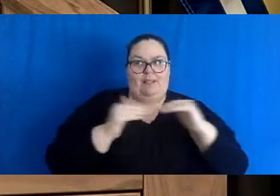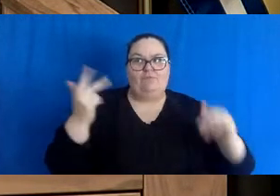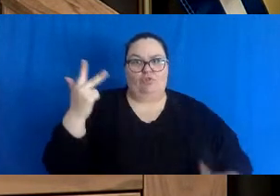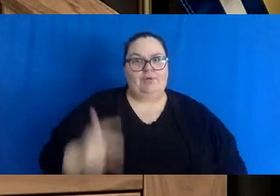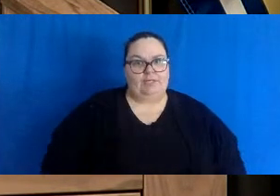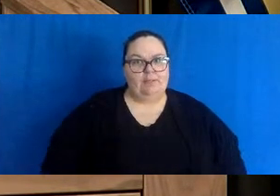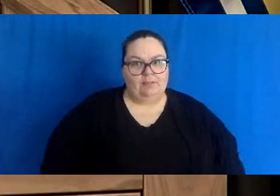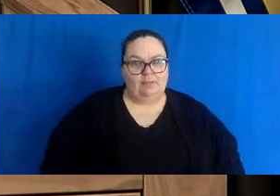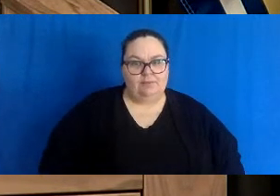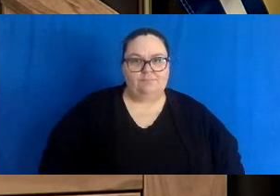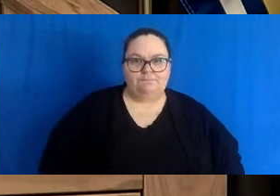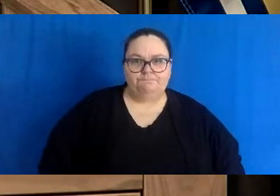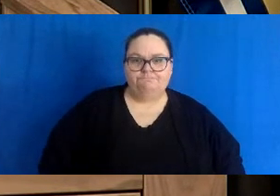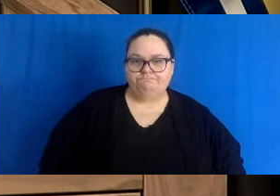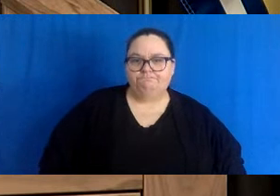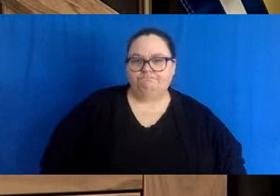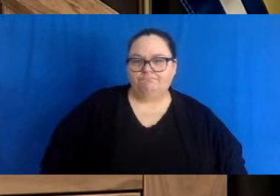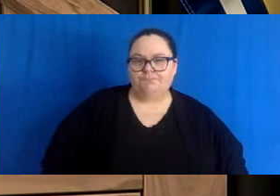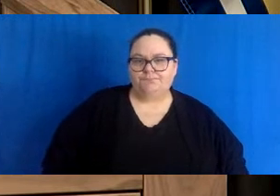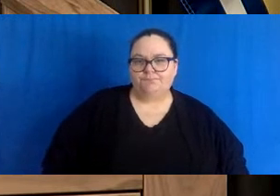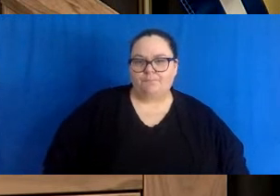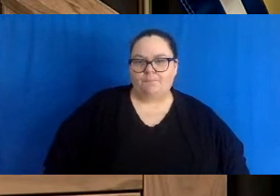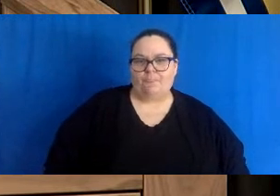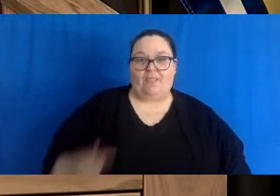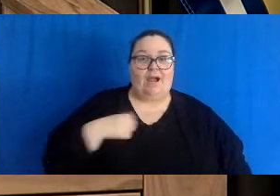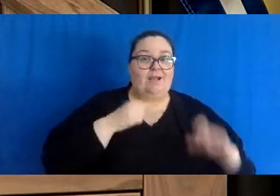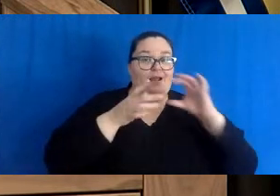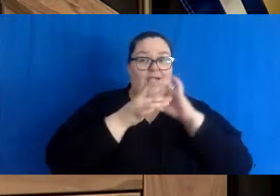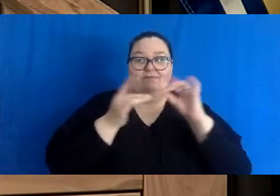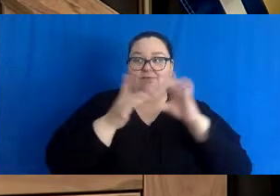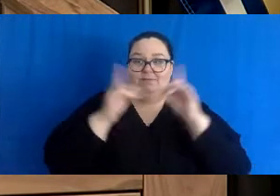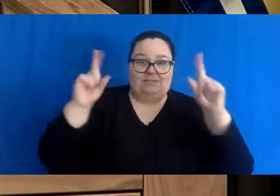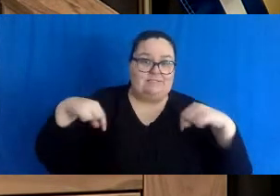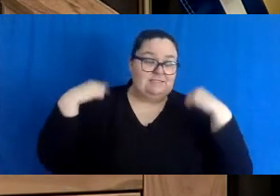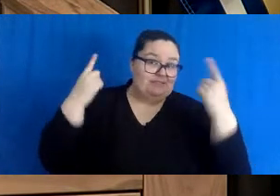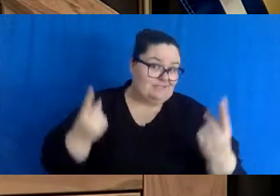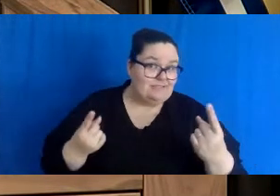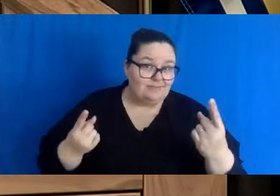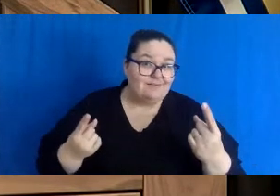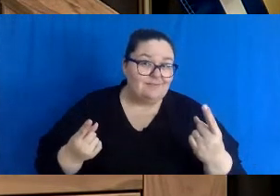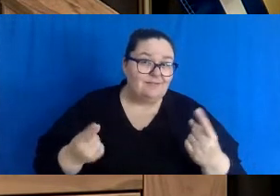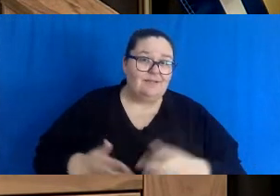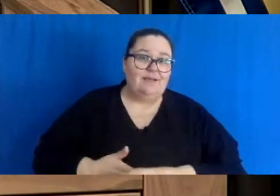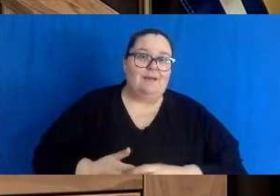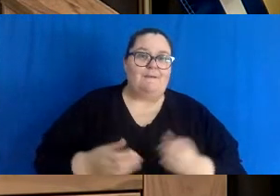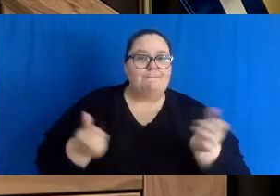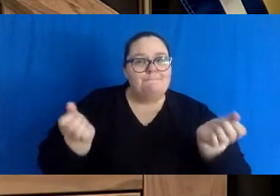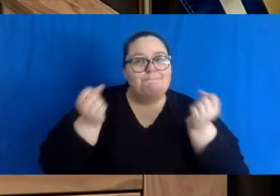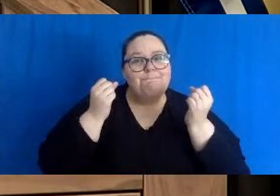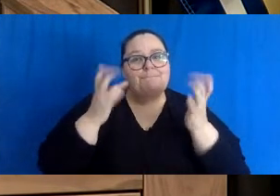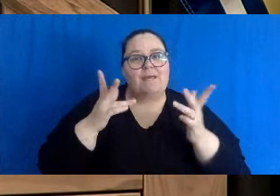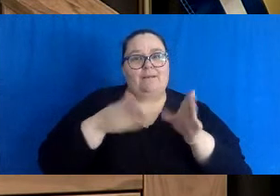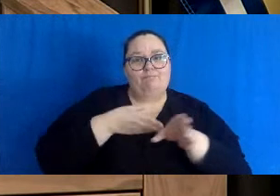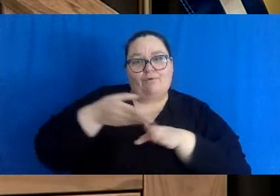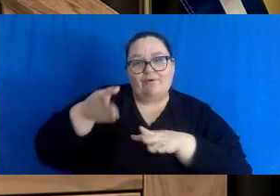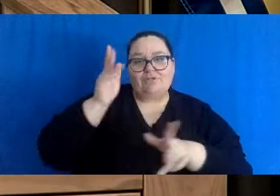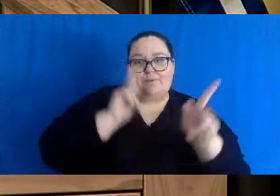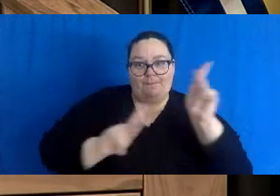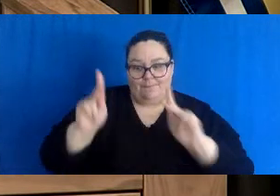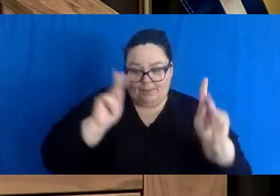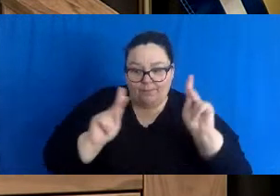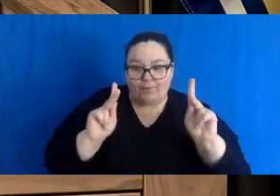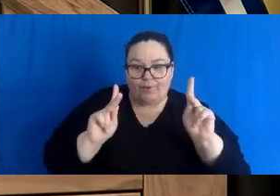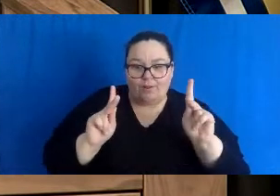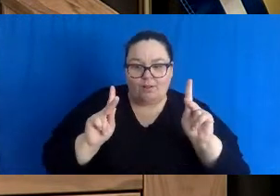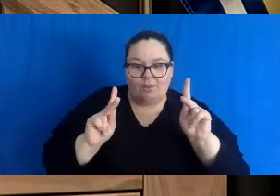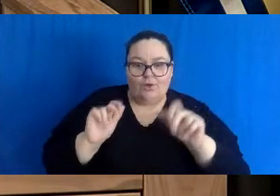direction we're in. And, you know, I've said throughout all of the activities, there are many dedicated and professional people within our civil